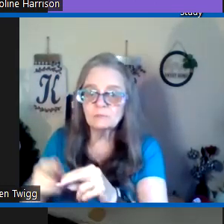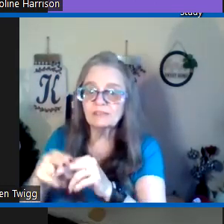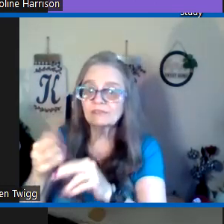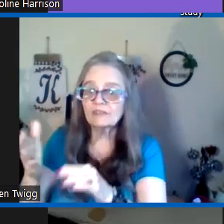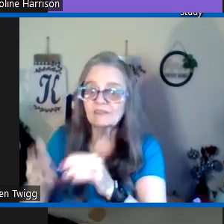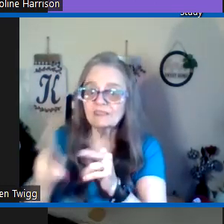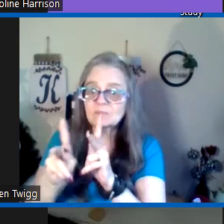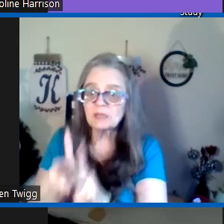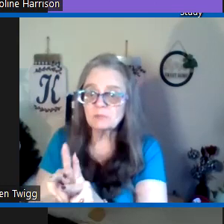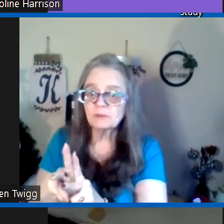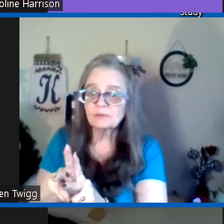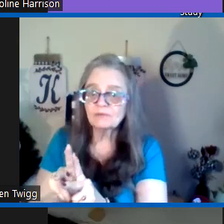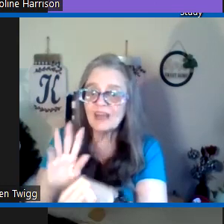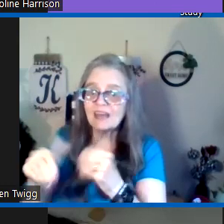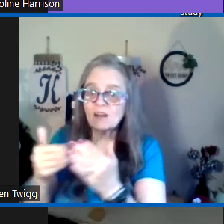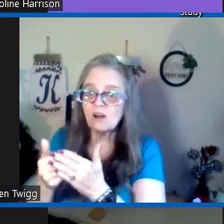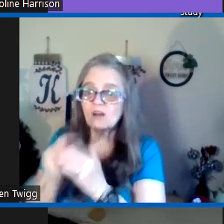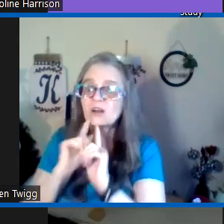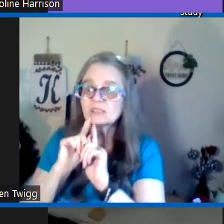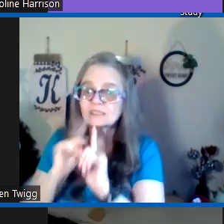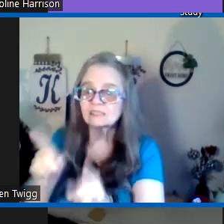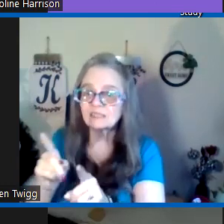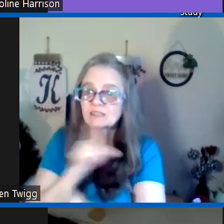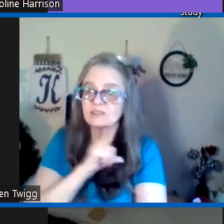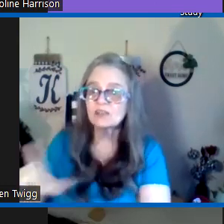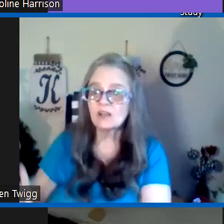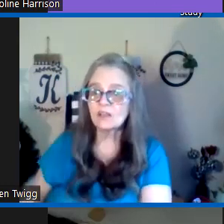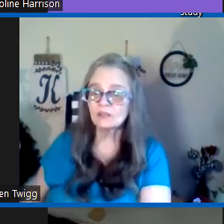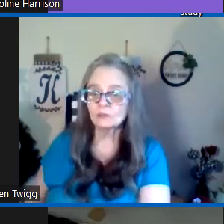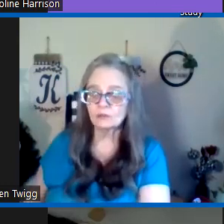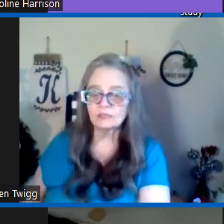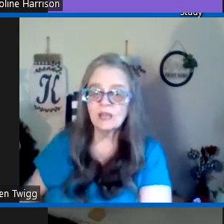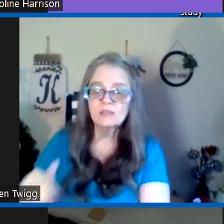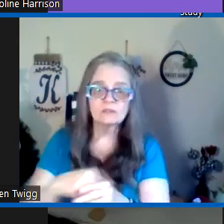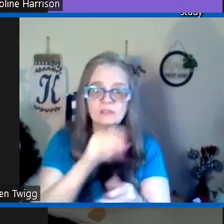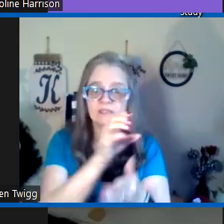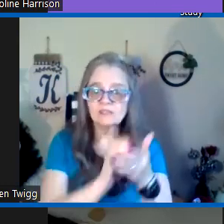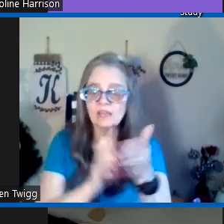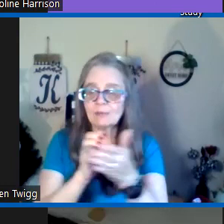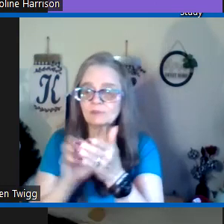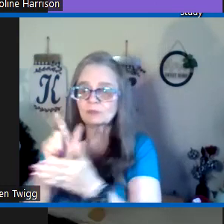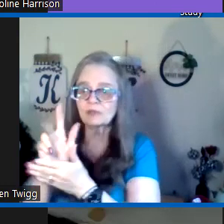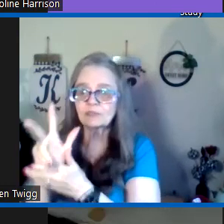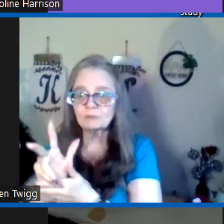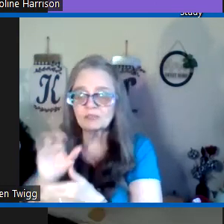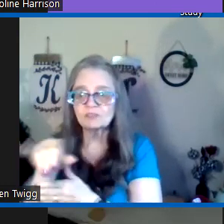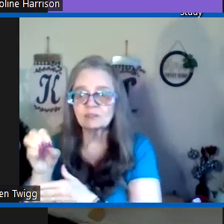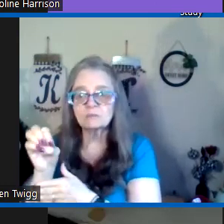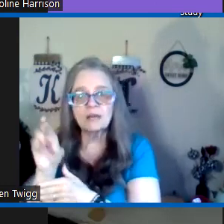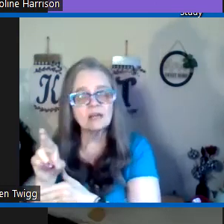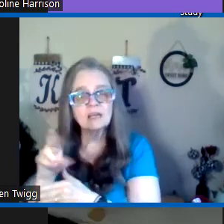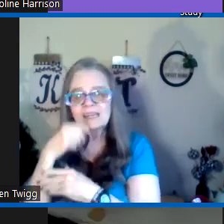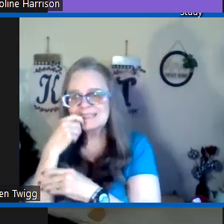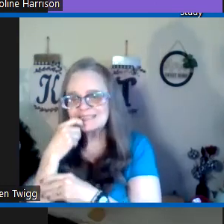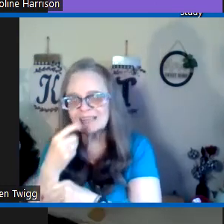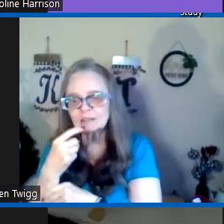benefit these people at all declares the lord so in this chapter 23 in